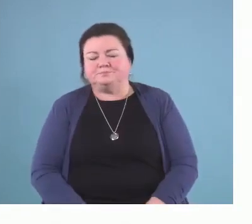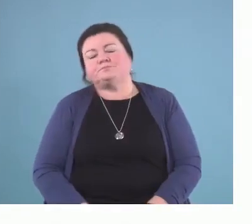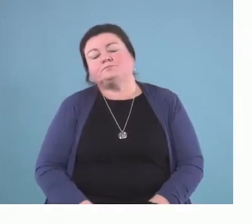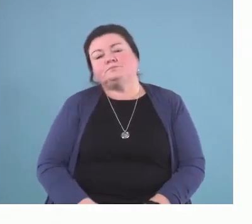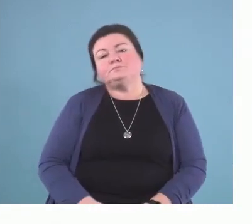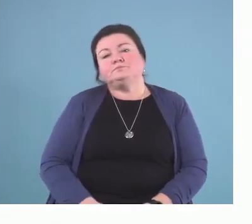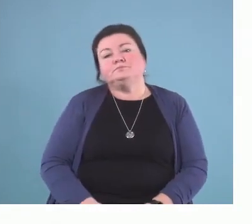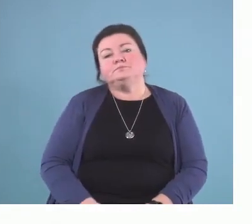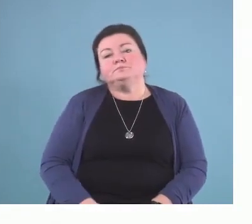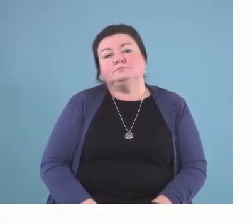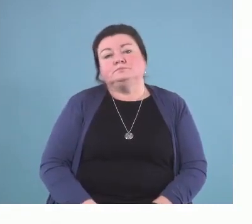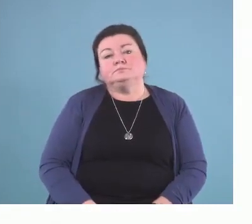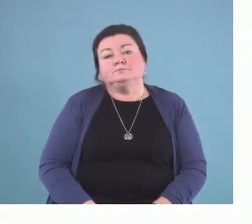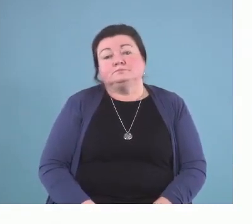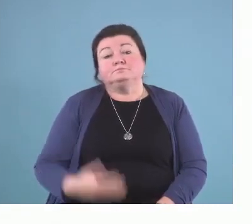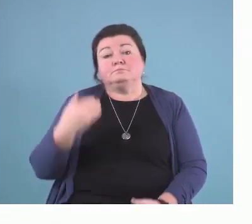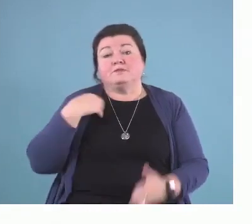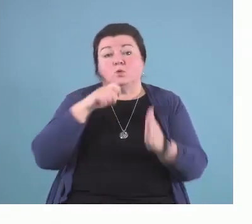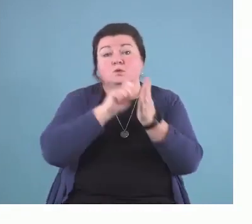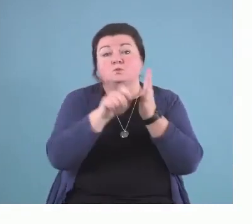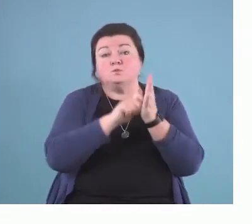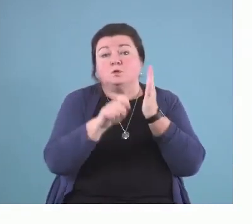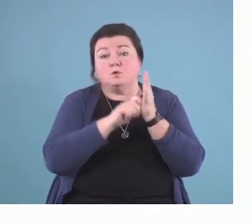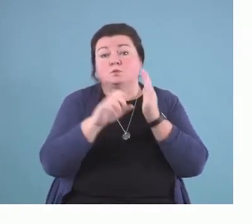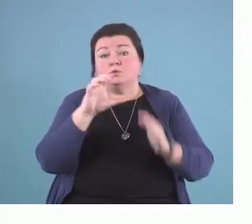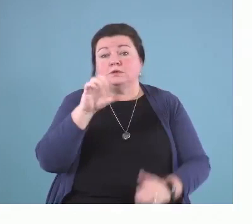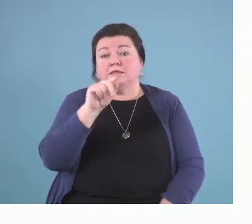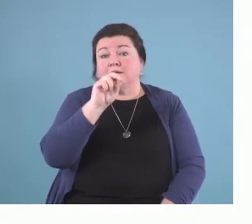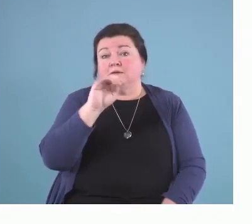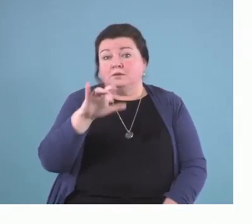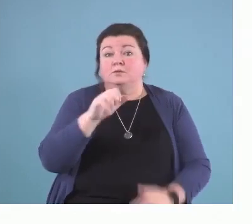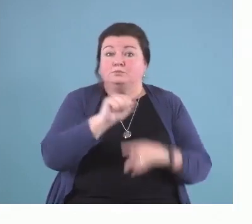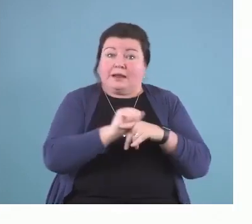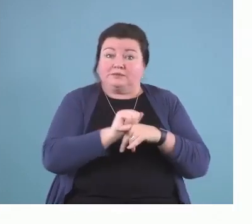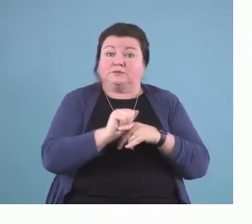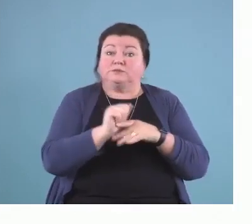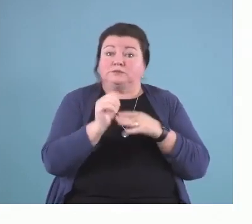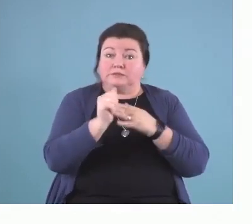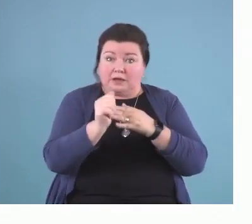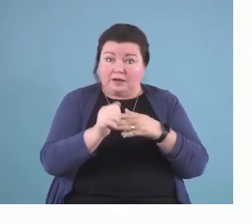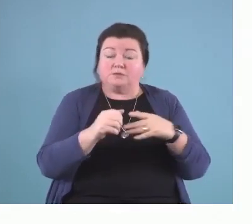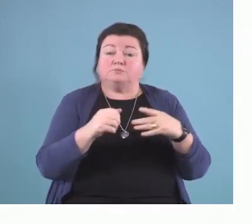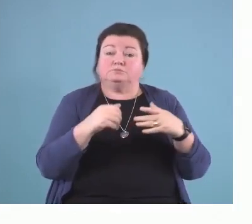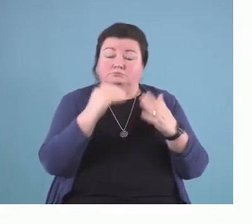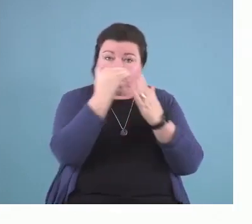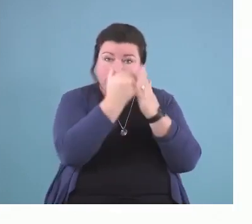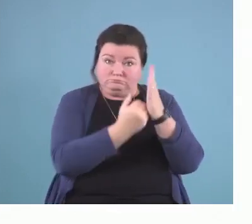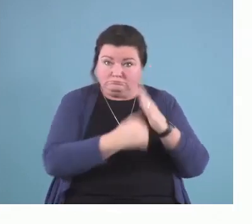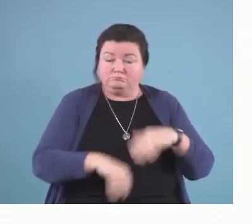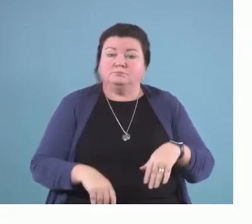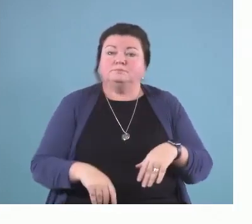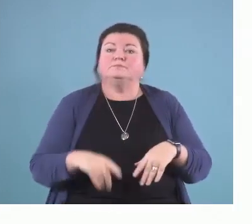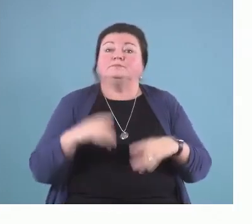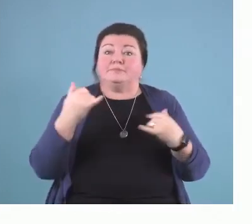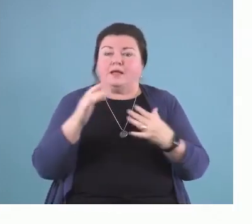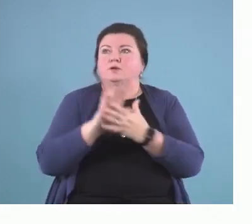I've written some clinical practice guidelines. And when the colleges say the guidelines will be put